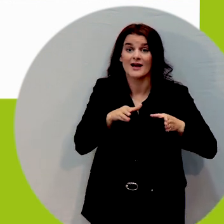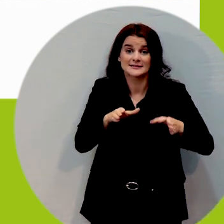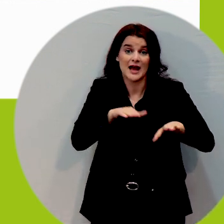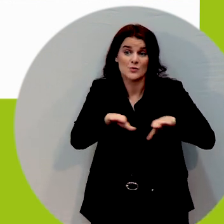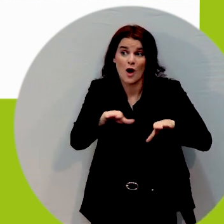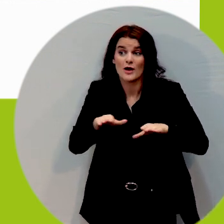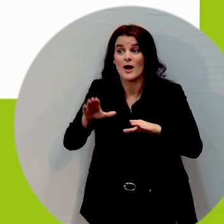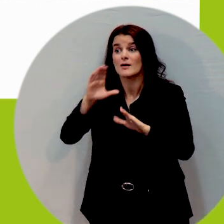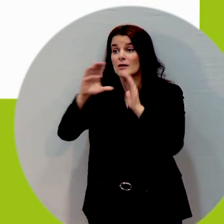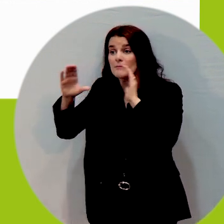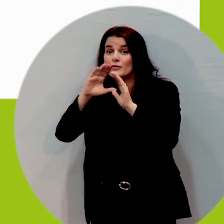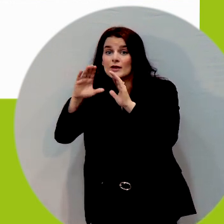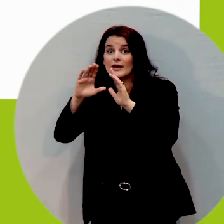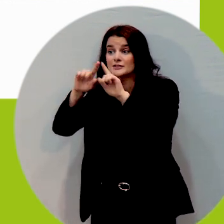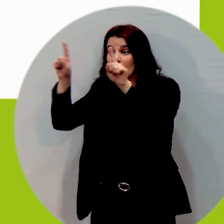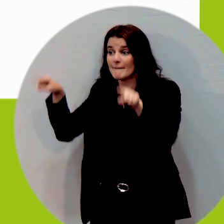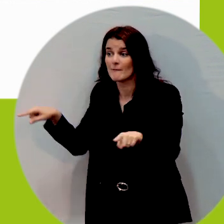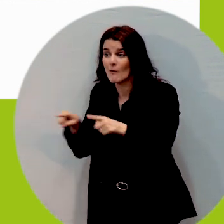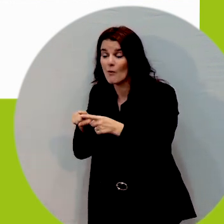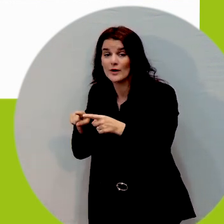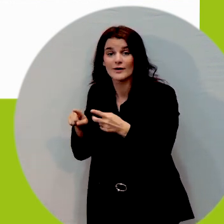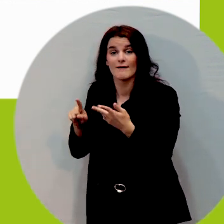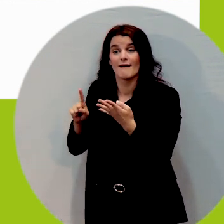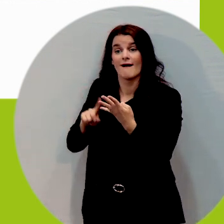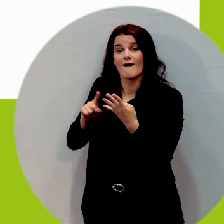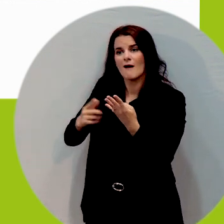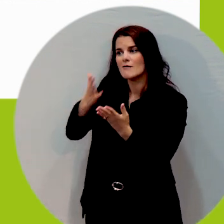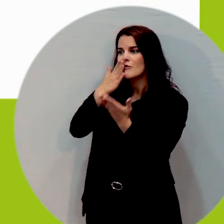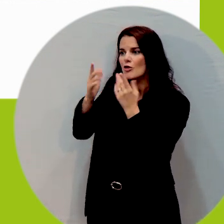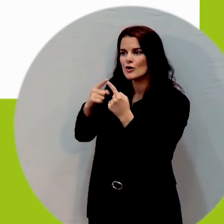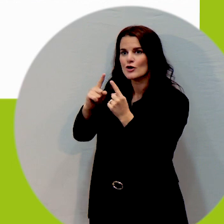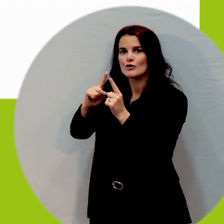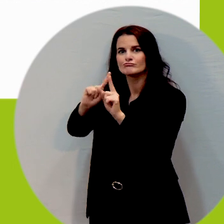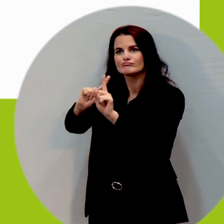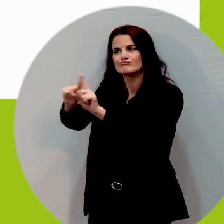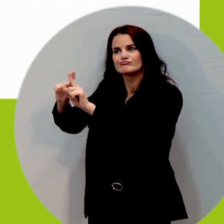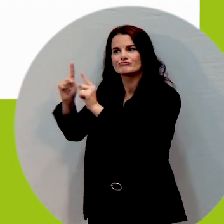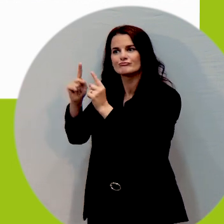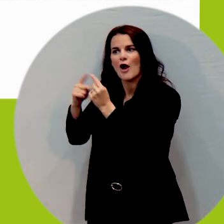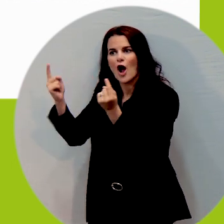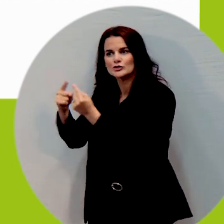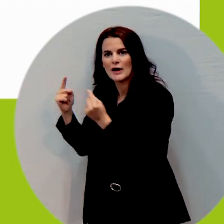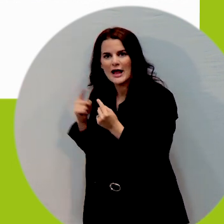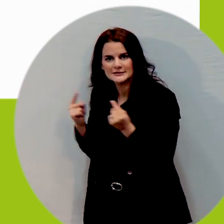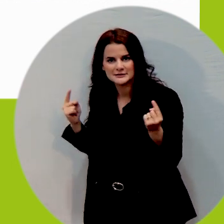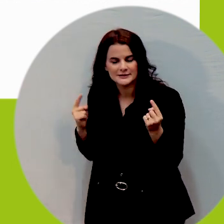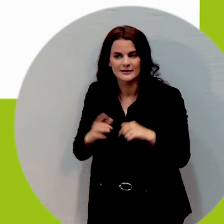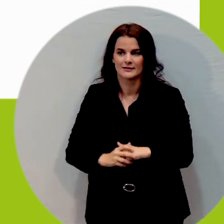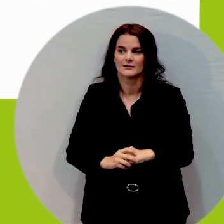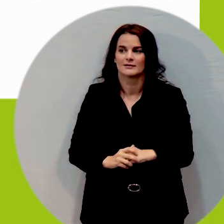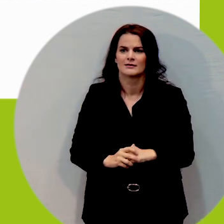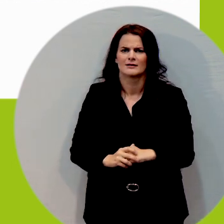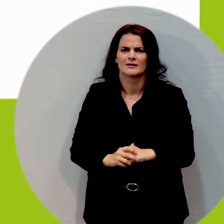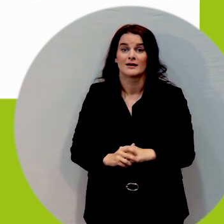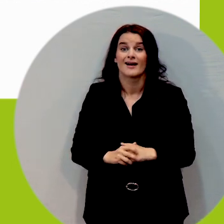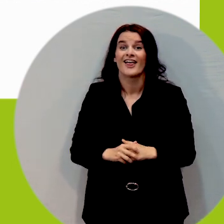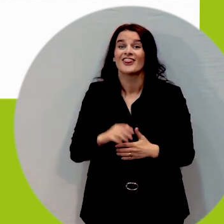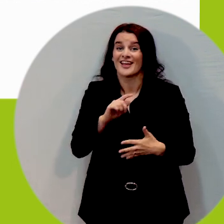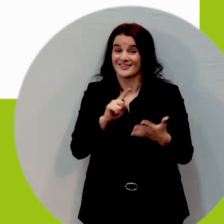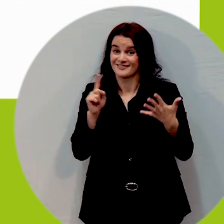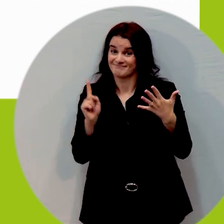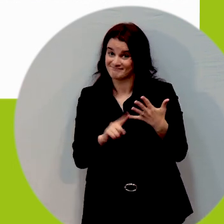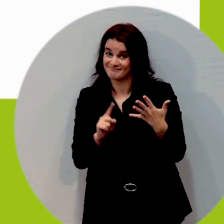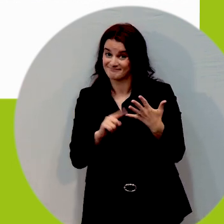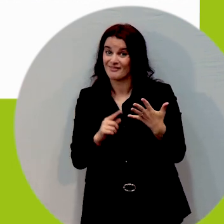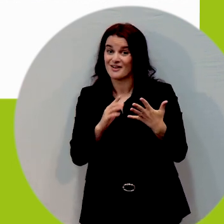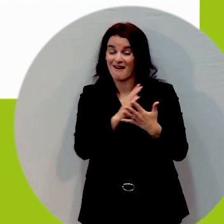all the way down to how do we book the pavilion so as you know the